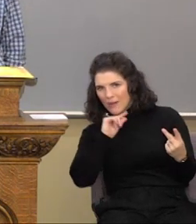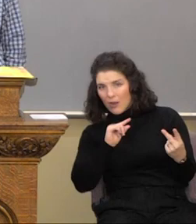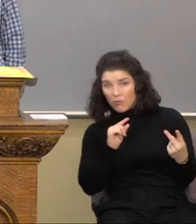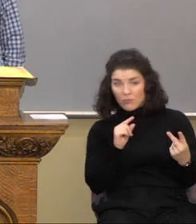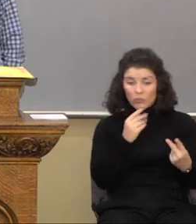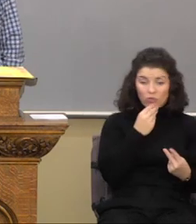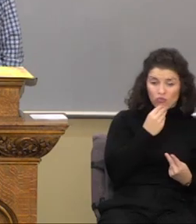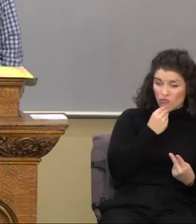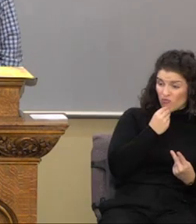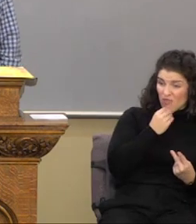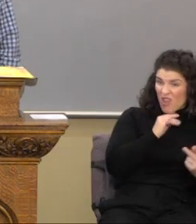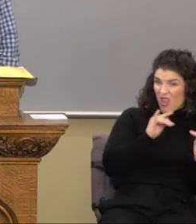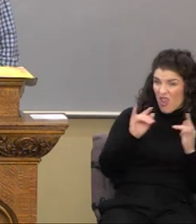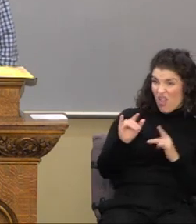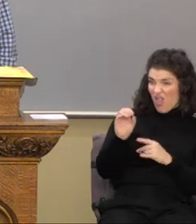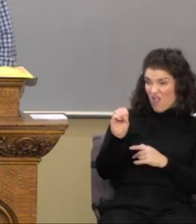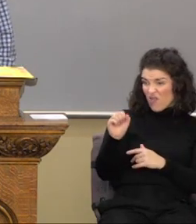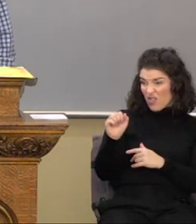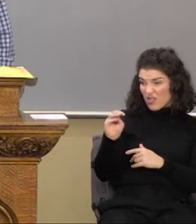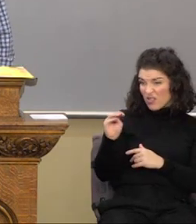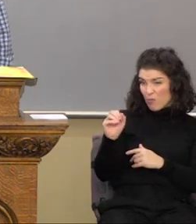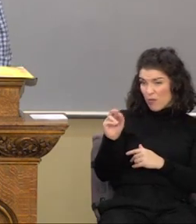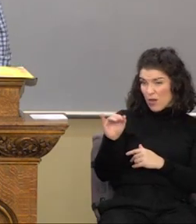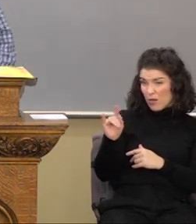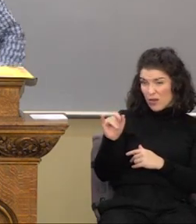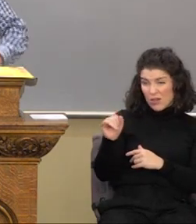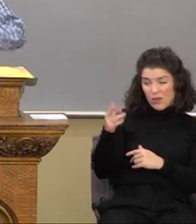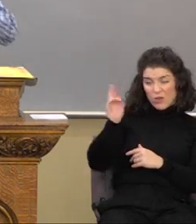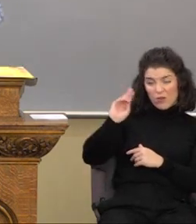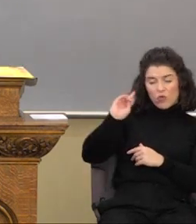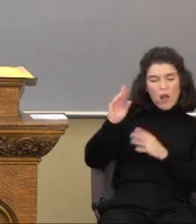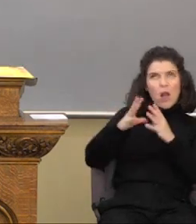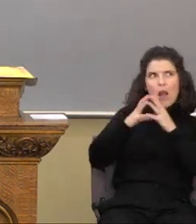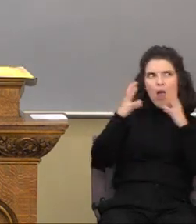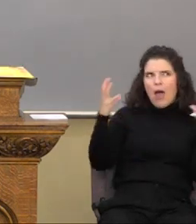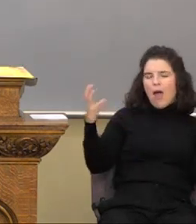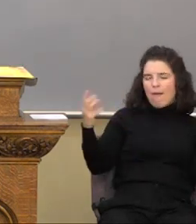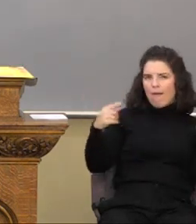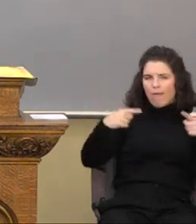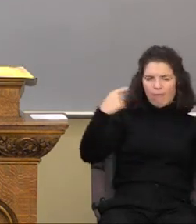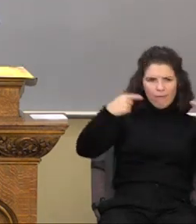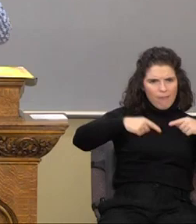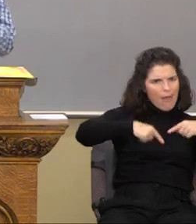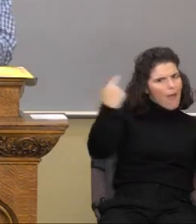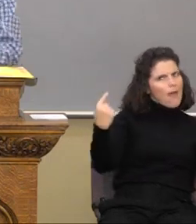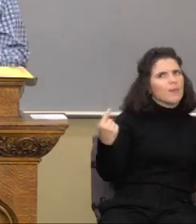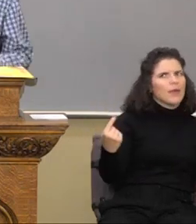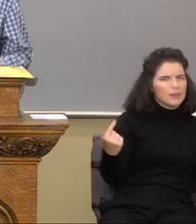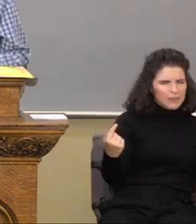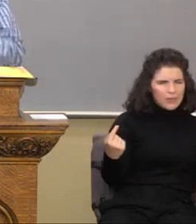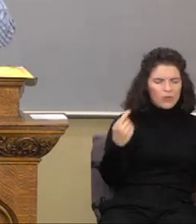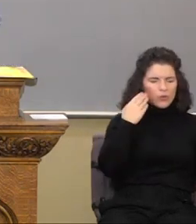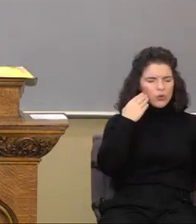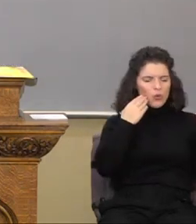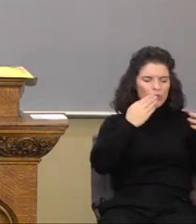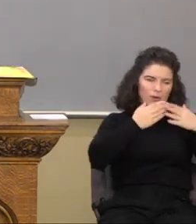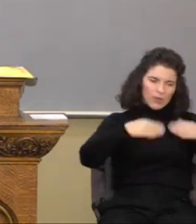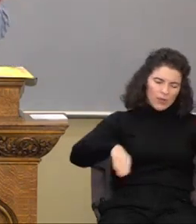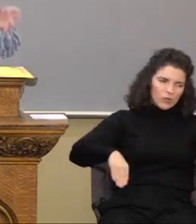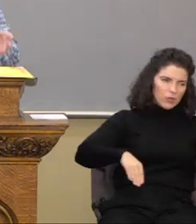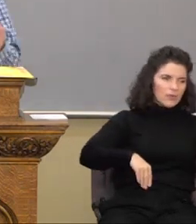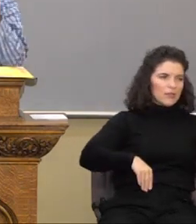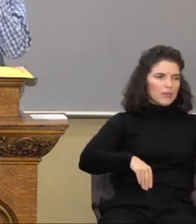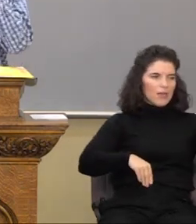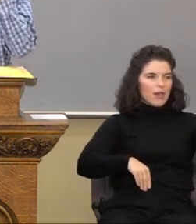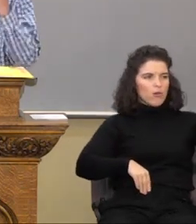You know, historically, a lot of animosity. It all has to go, it goes all the way back, you know, the division of the kingdom. You had the ten northern tribes and something,